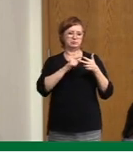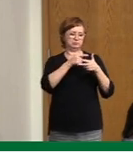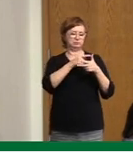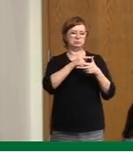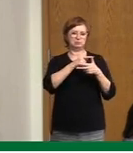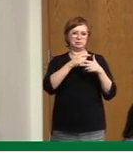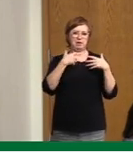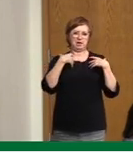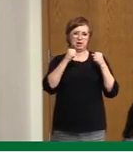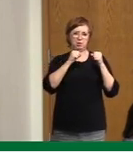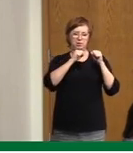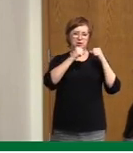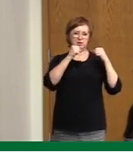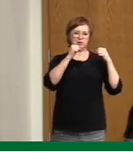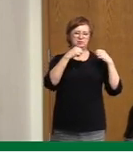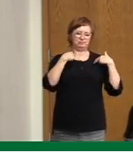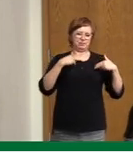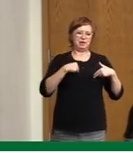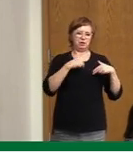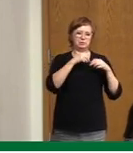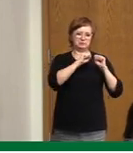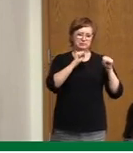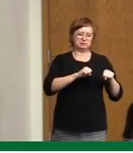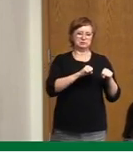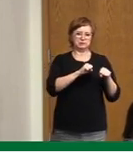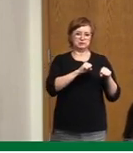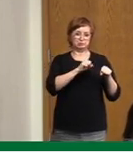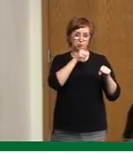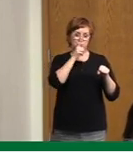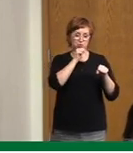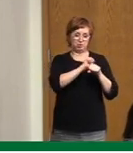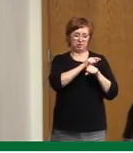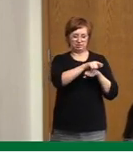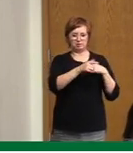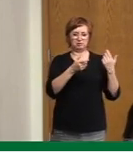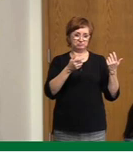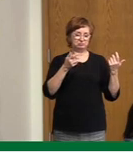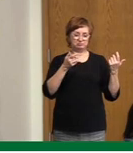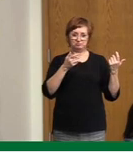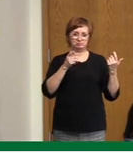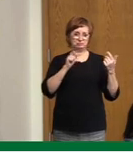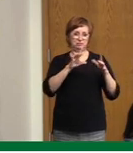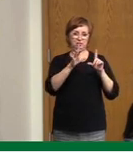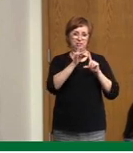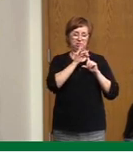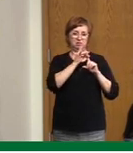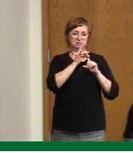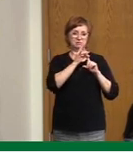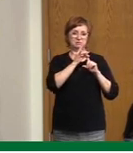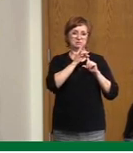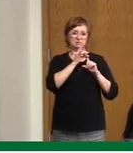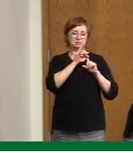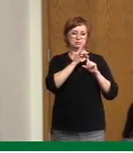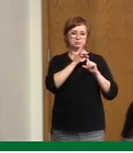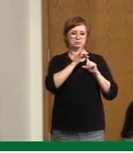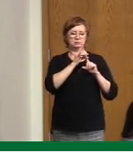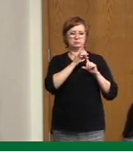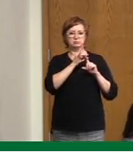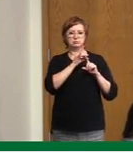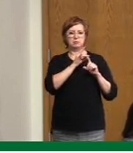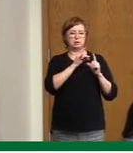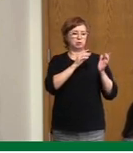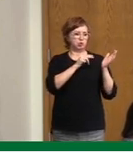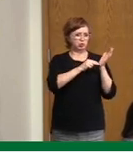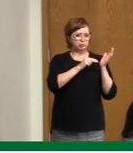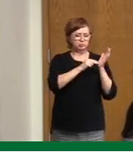ill, and again, it's no fault of their own. This is communal transmission that we've seen on a lot of cases, but when we have several nurses or